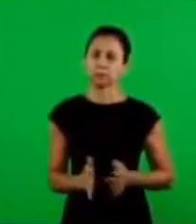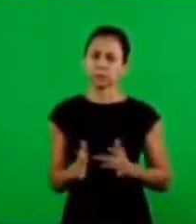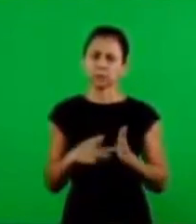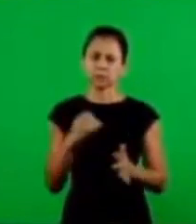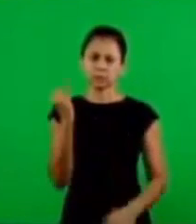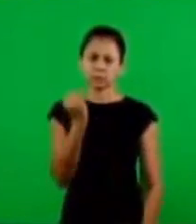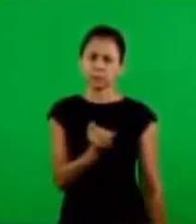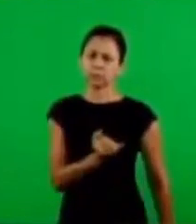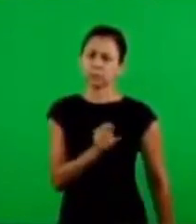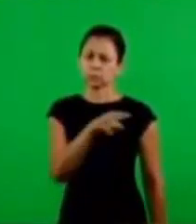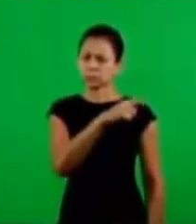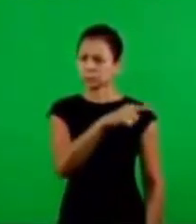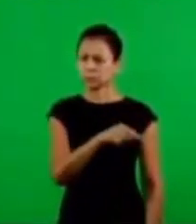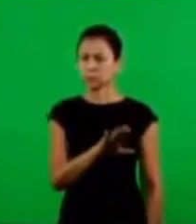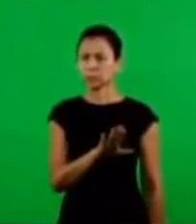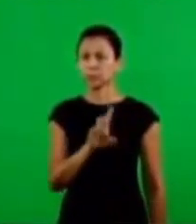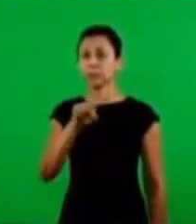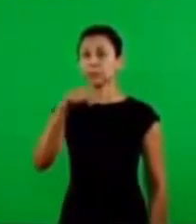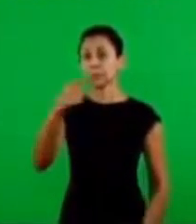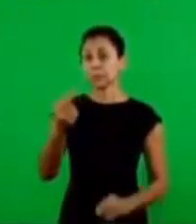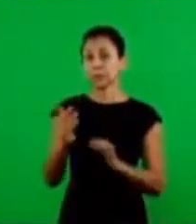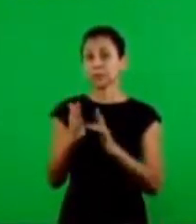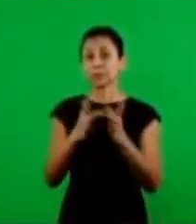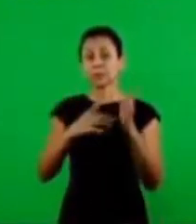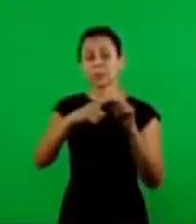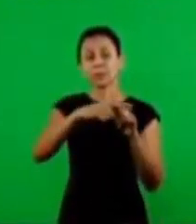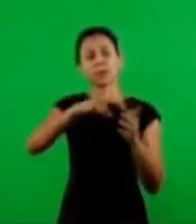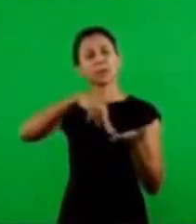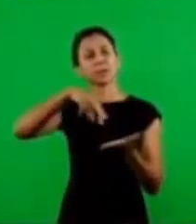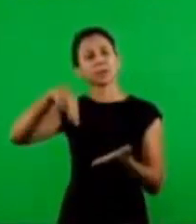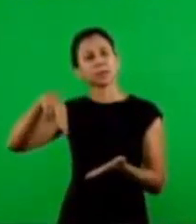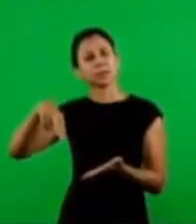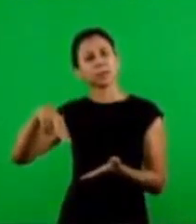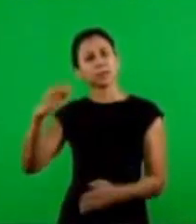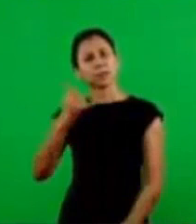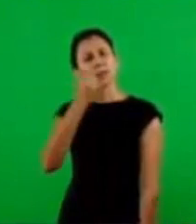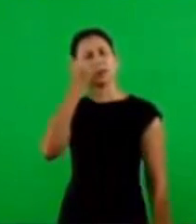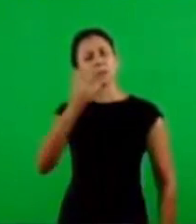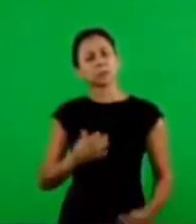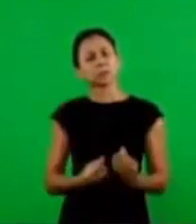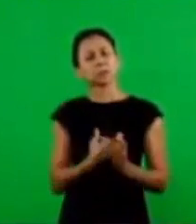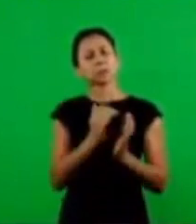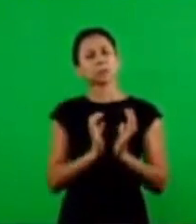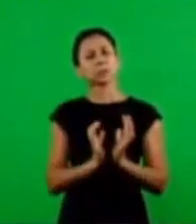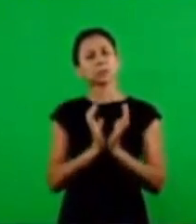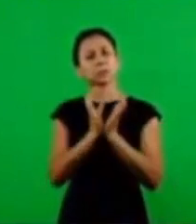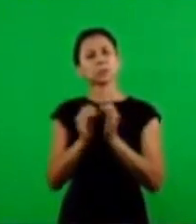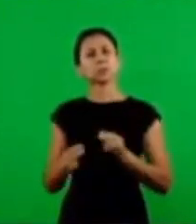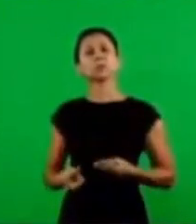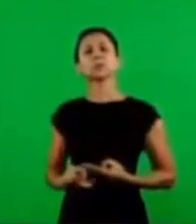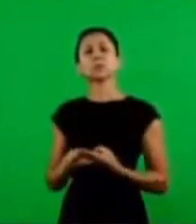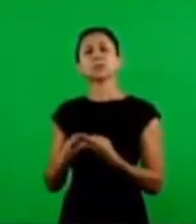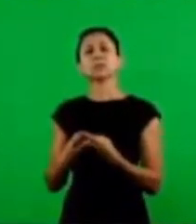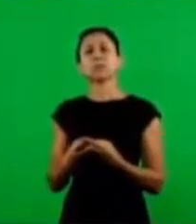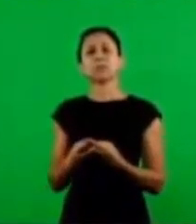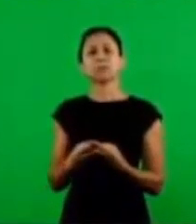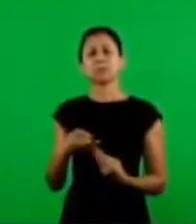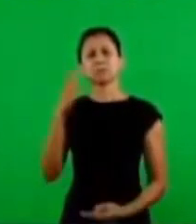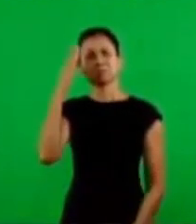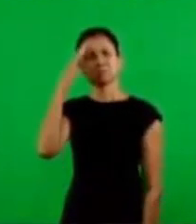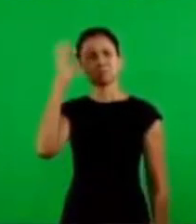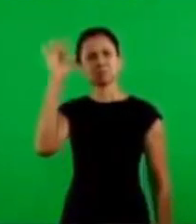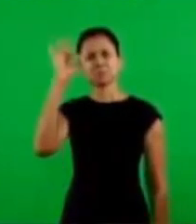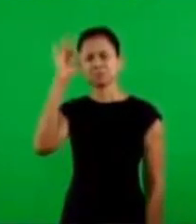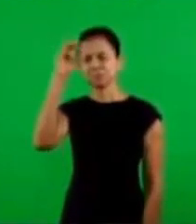And he doesn't like any of it. And there is a group called the Judaism that